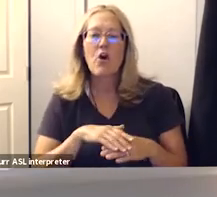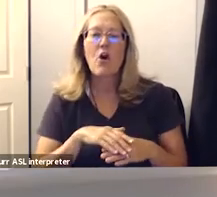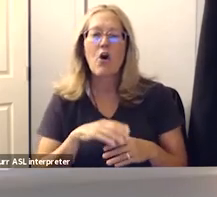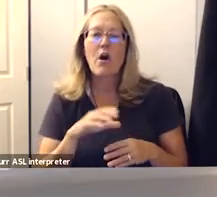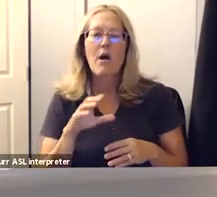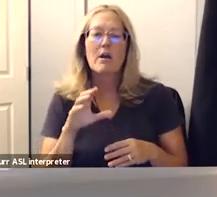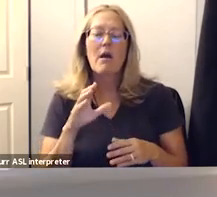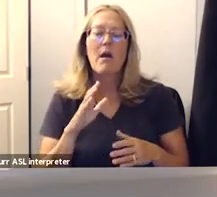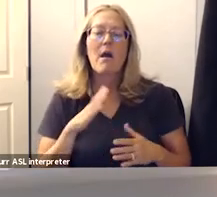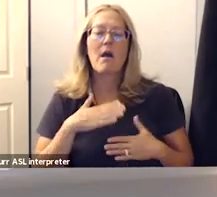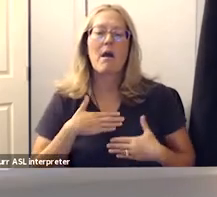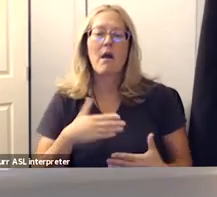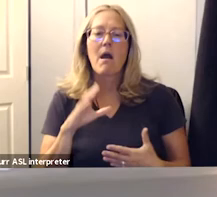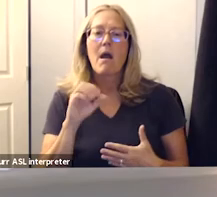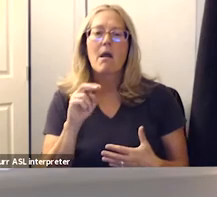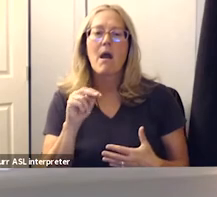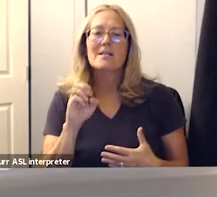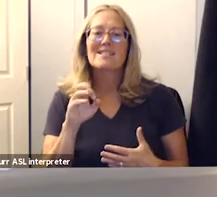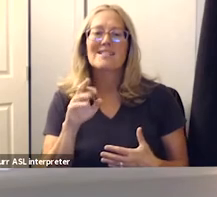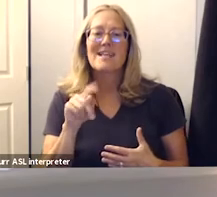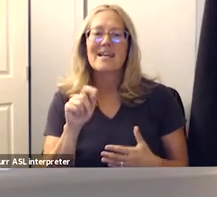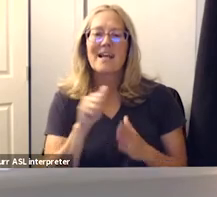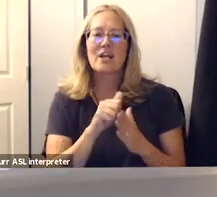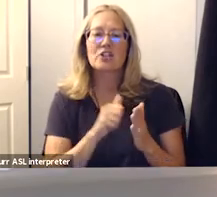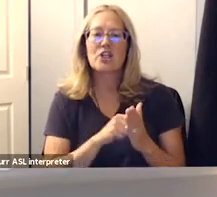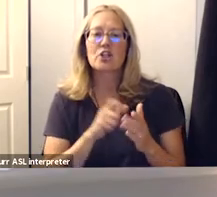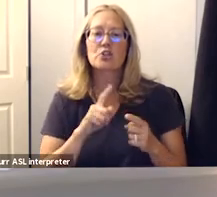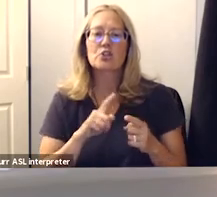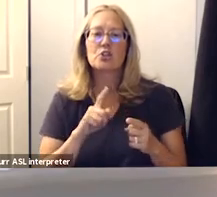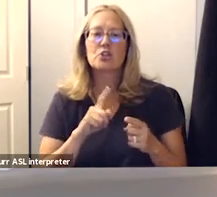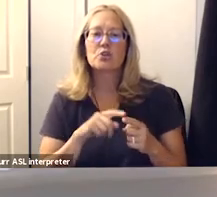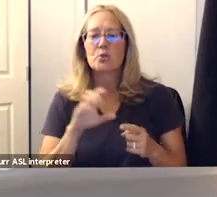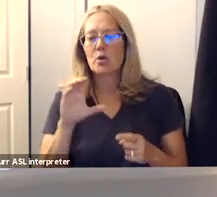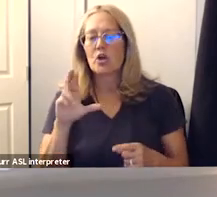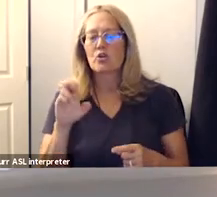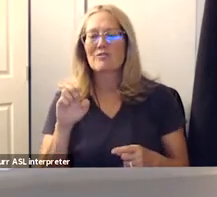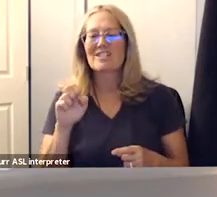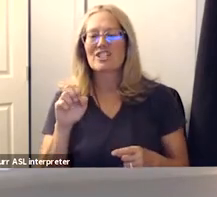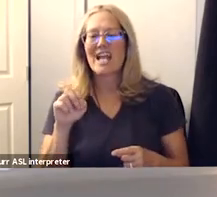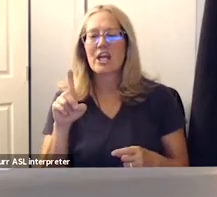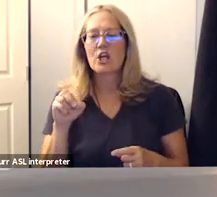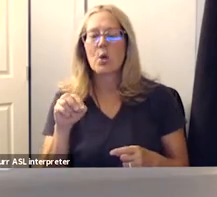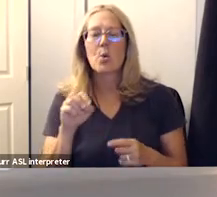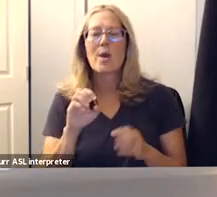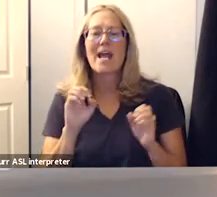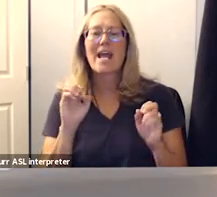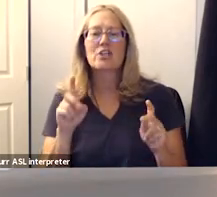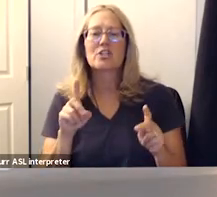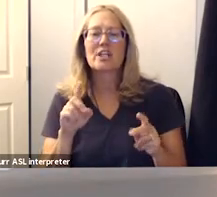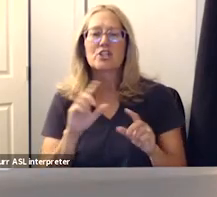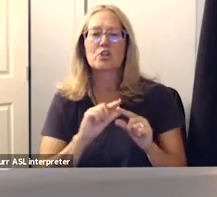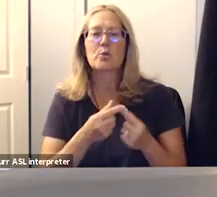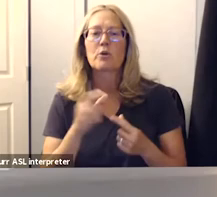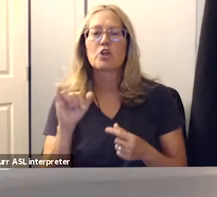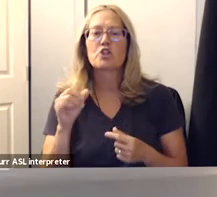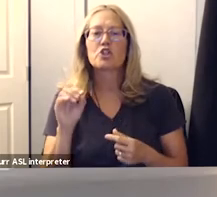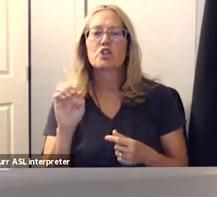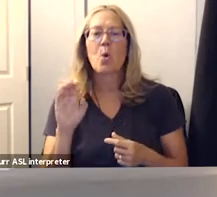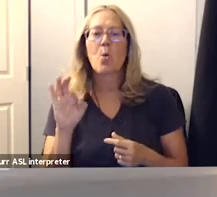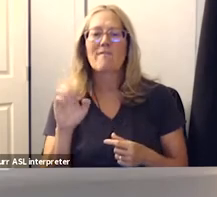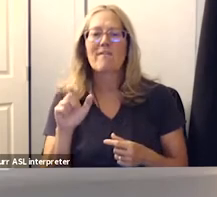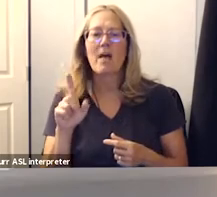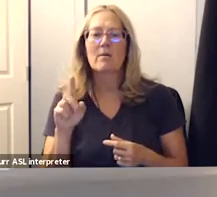agenda to uh crescendo education group joe feldman obviously for uh